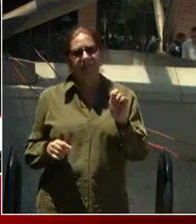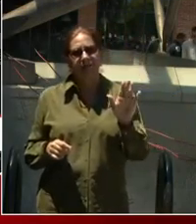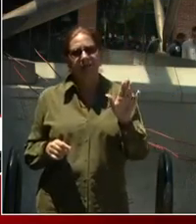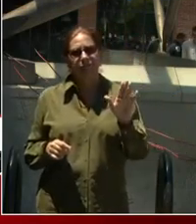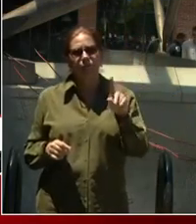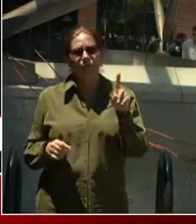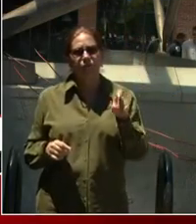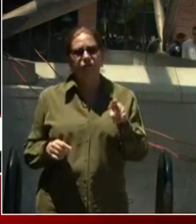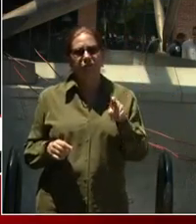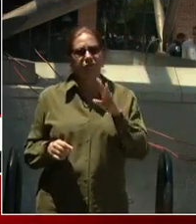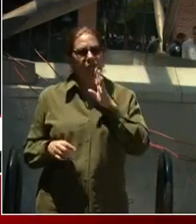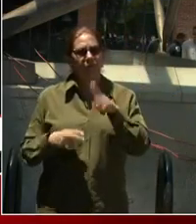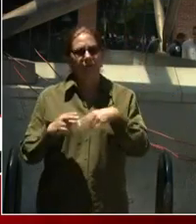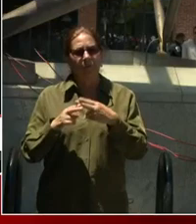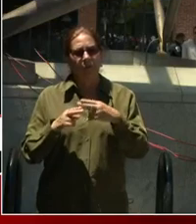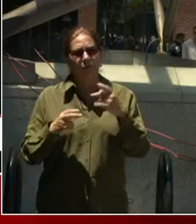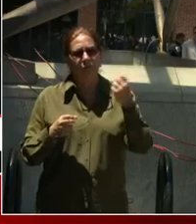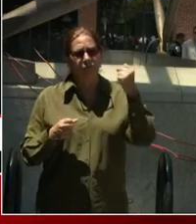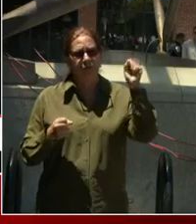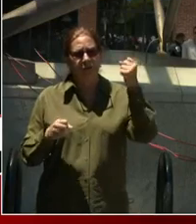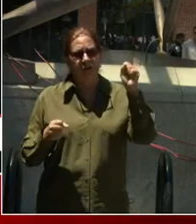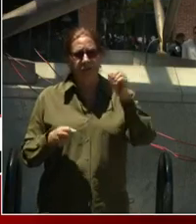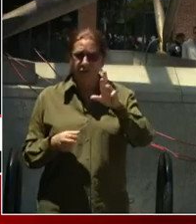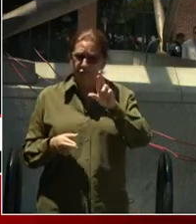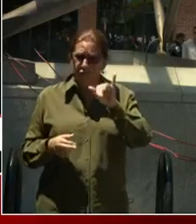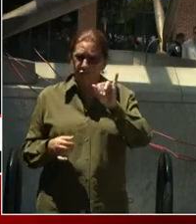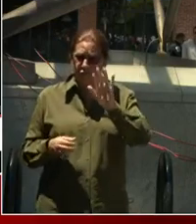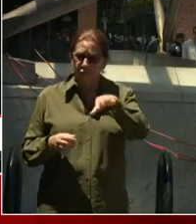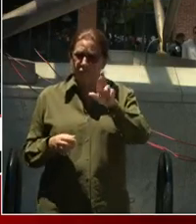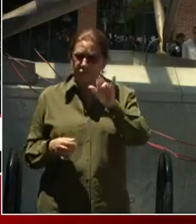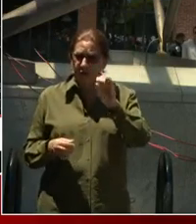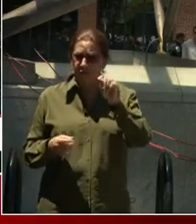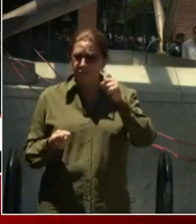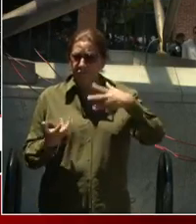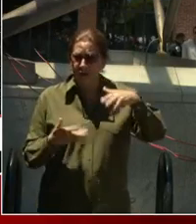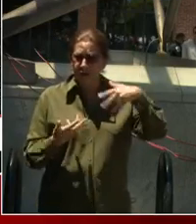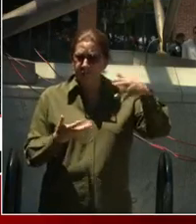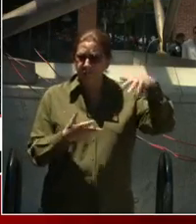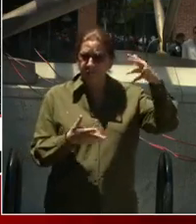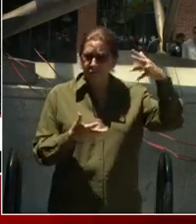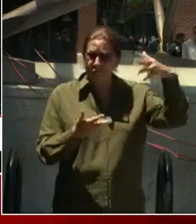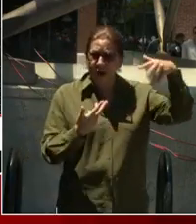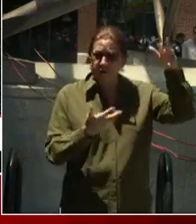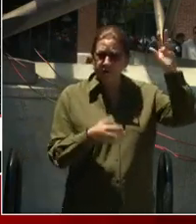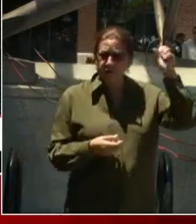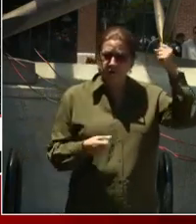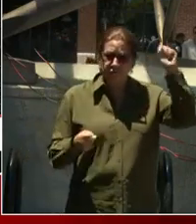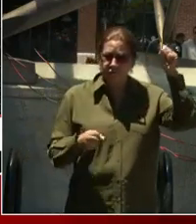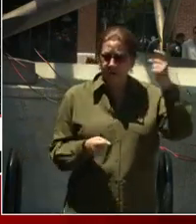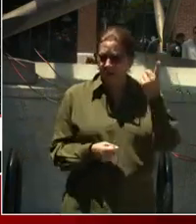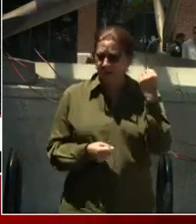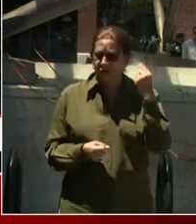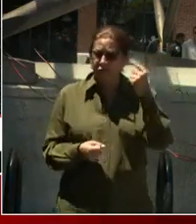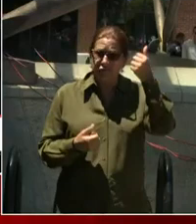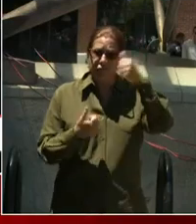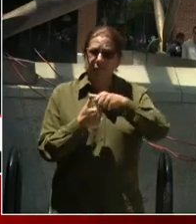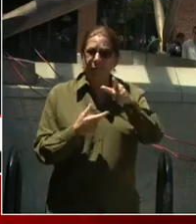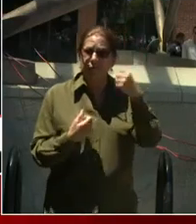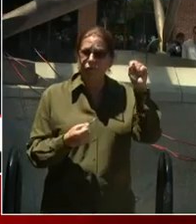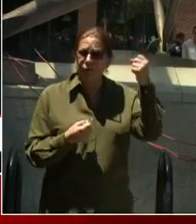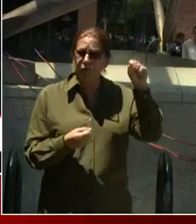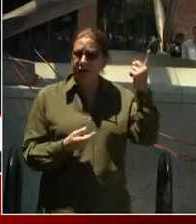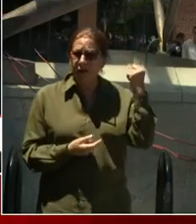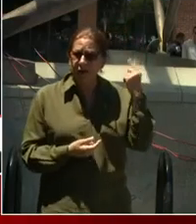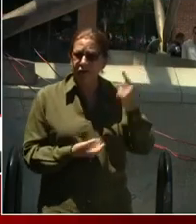you still standing by what you said there was one night? I don't stutter. I speak English and I'm very plain. That's my answer.